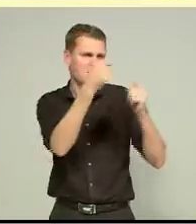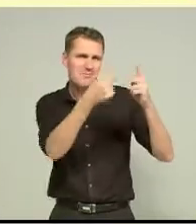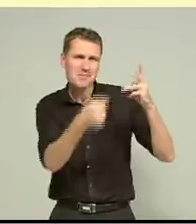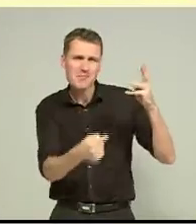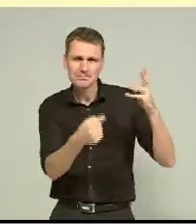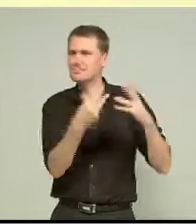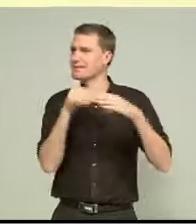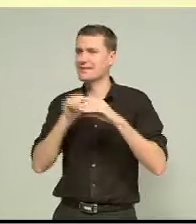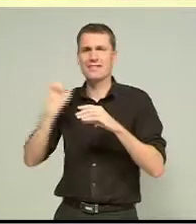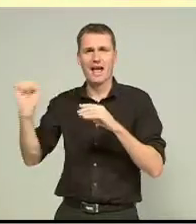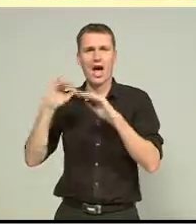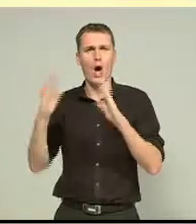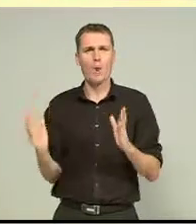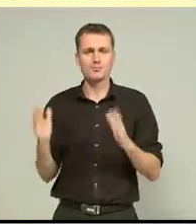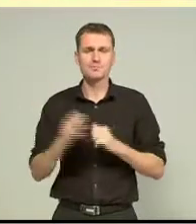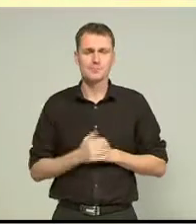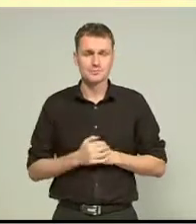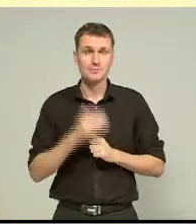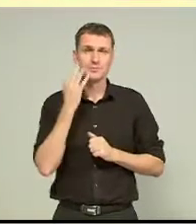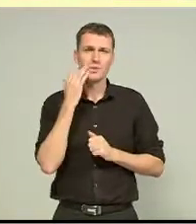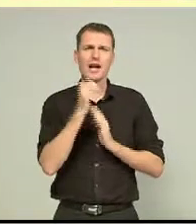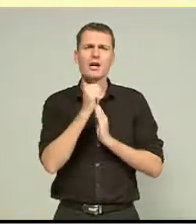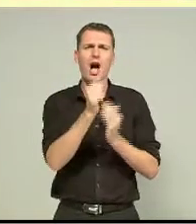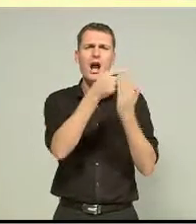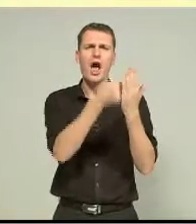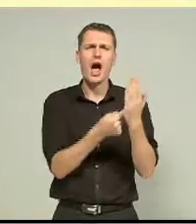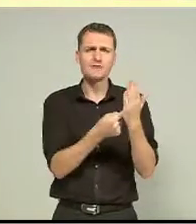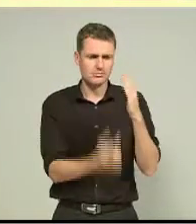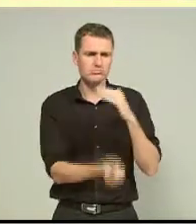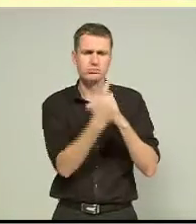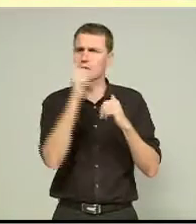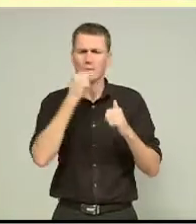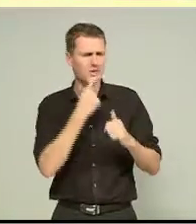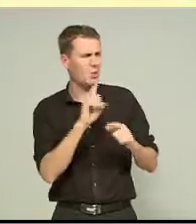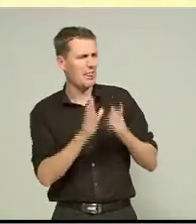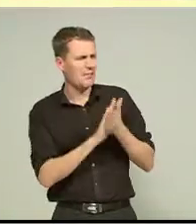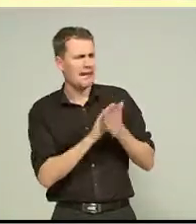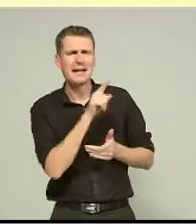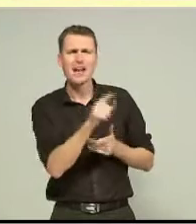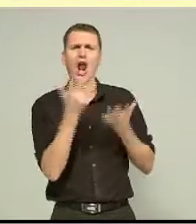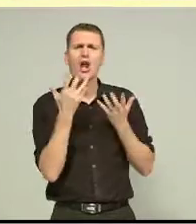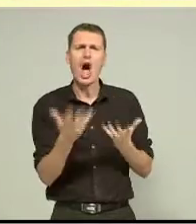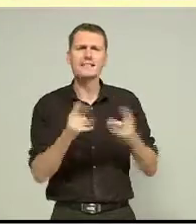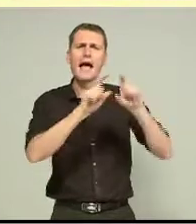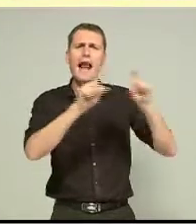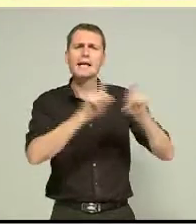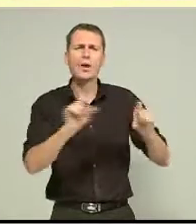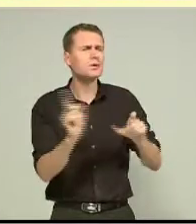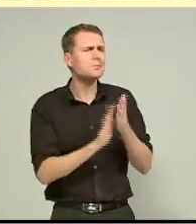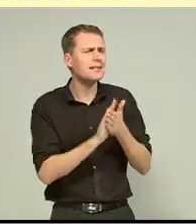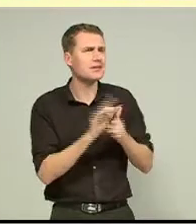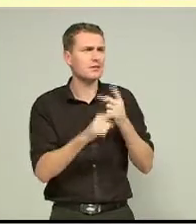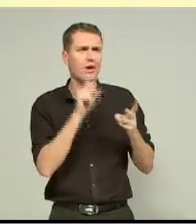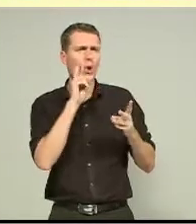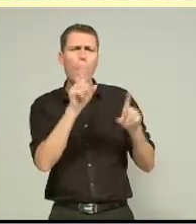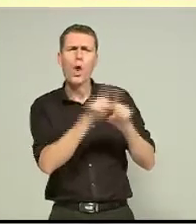homes. When the guidelines came out, people said to us, we don't understand what it means. What does lightweight cladding mean? What's it look like? Is it attractive